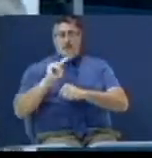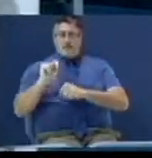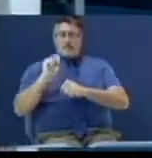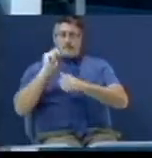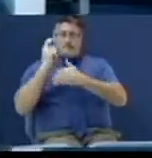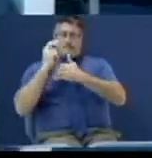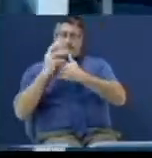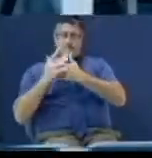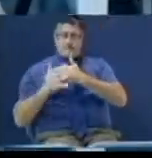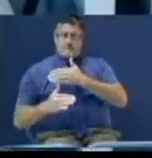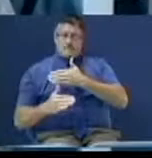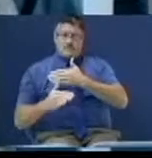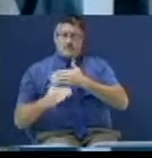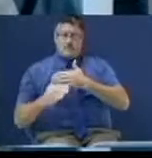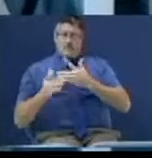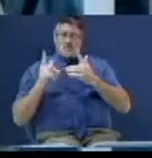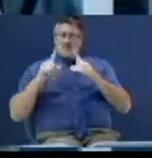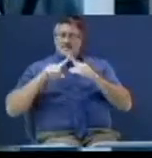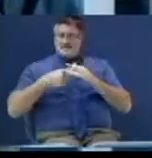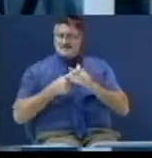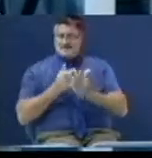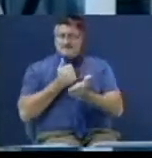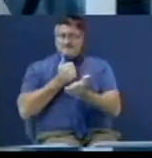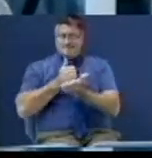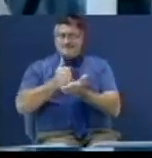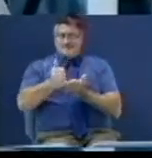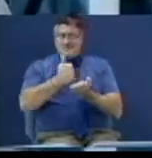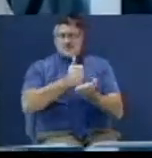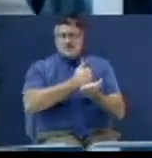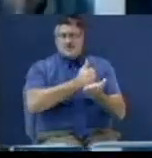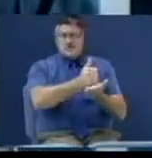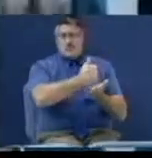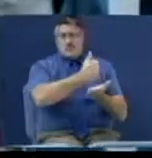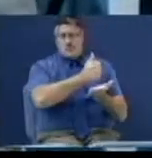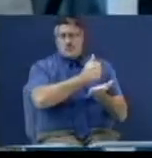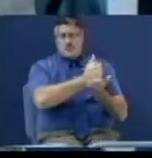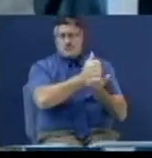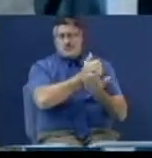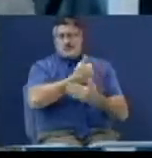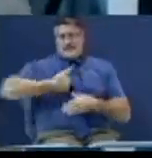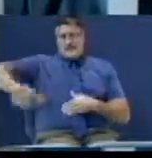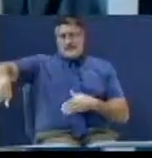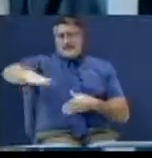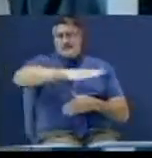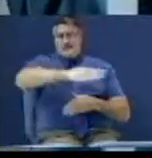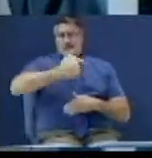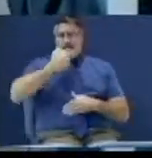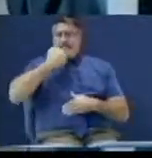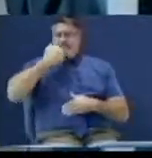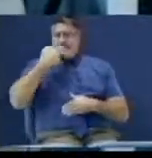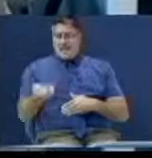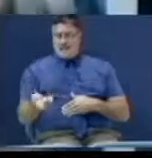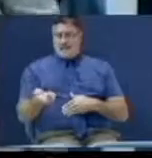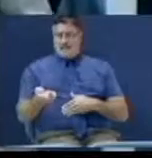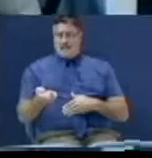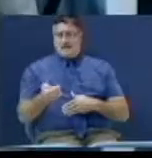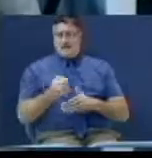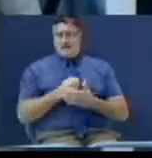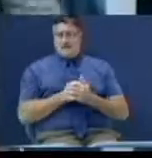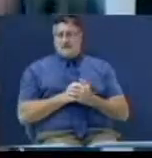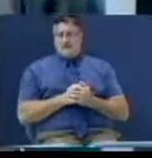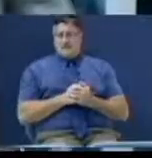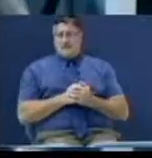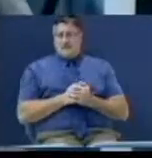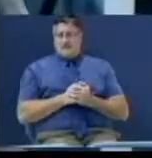When he starts accusing us, guess what? I say to him, paid, paid, paid,